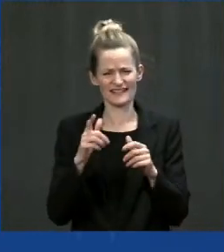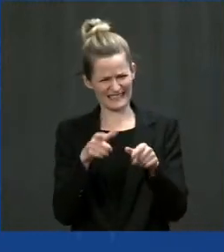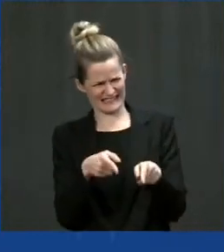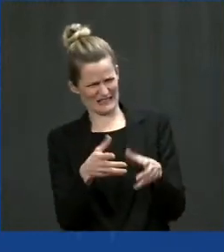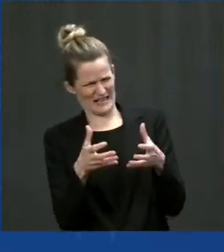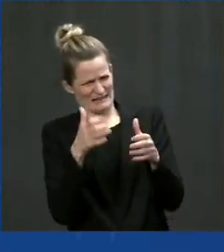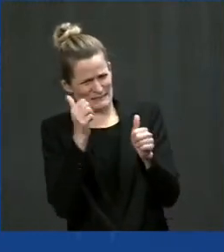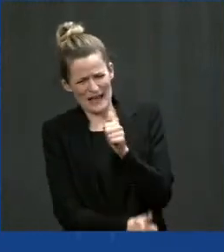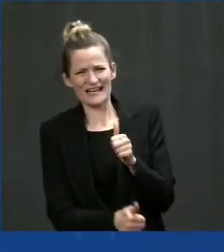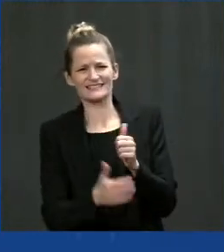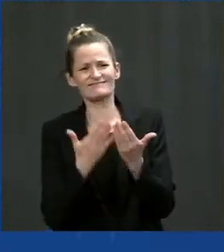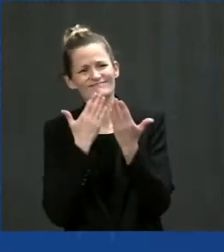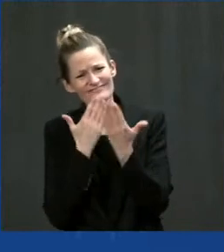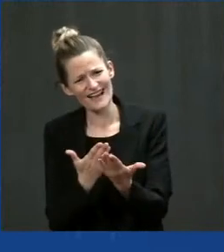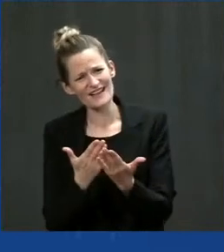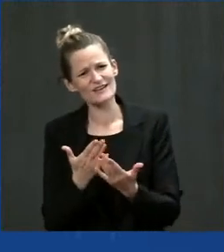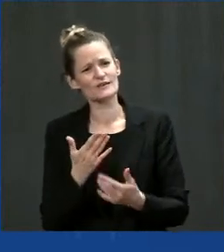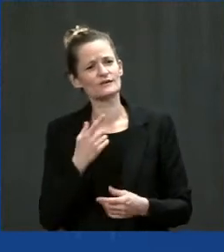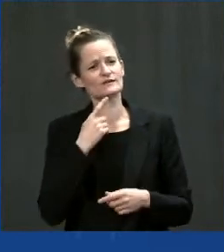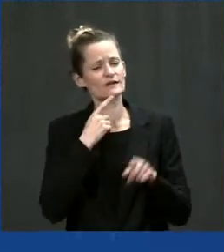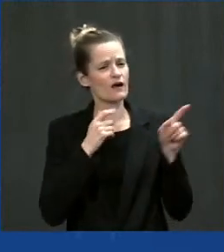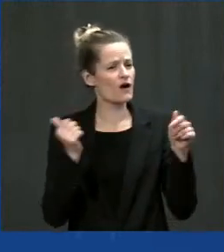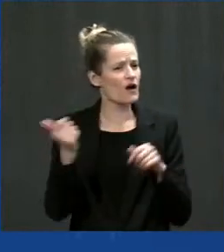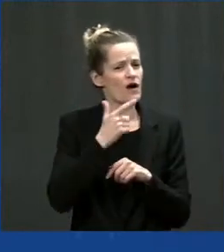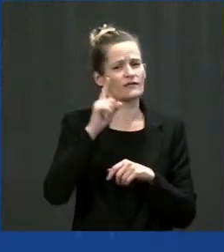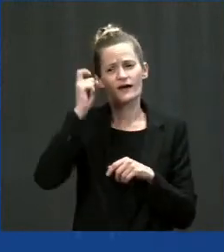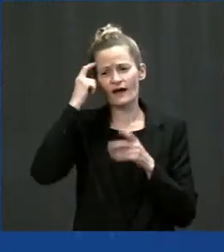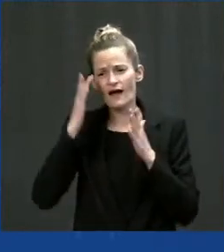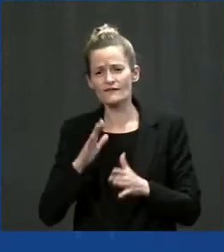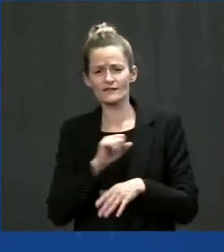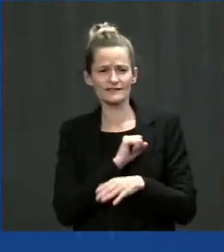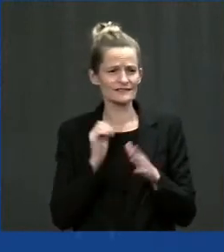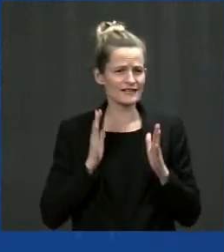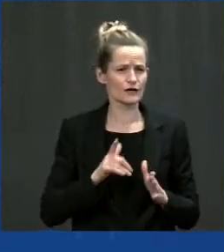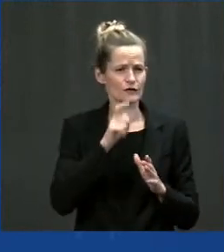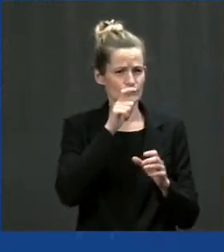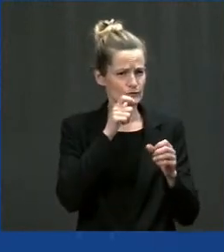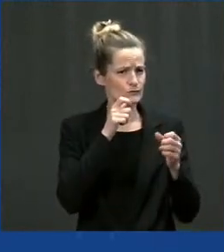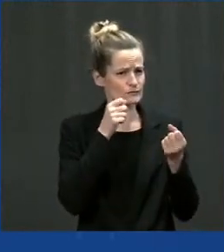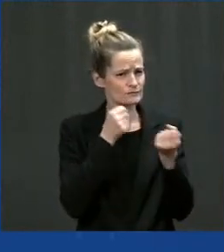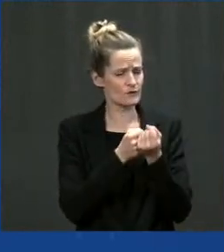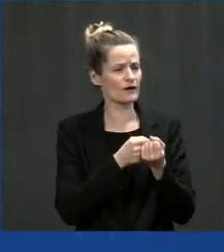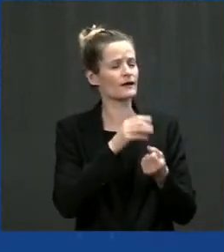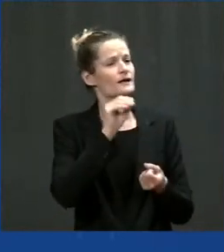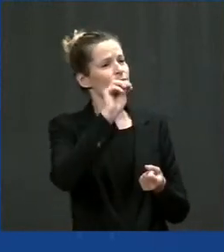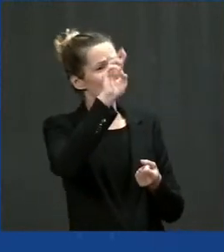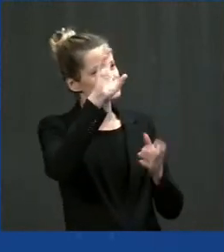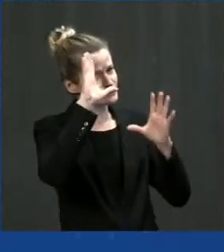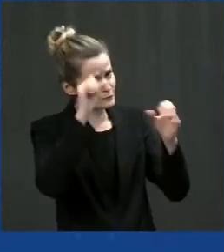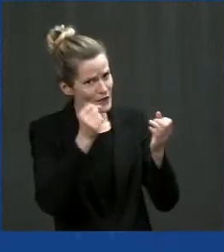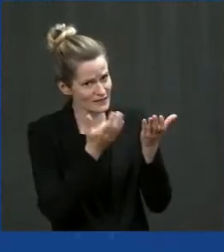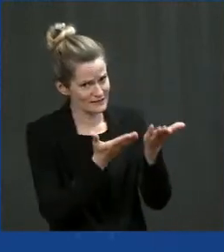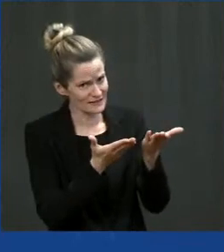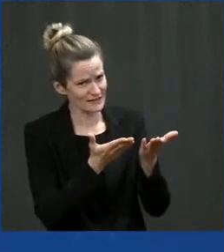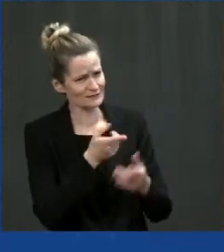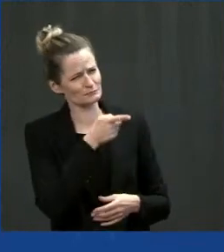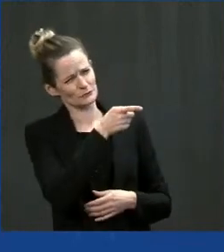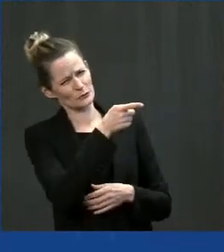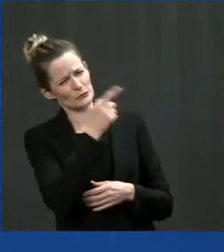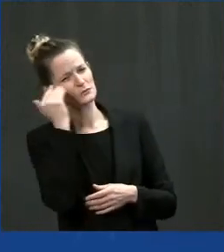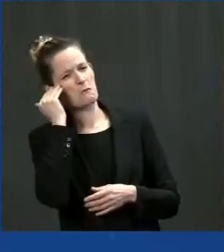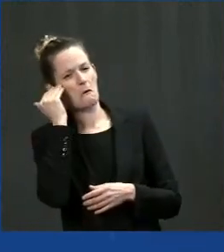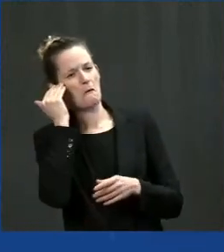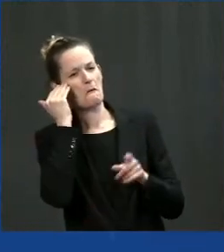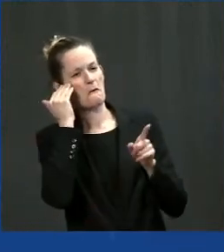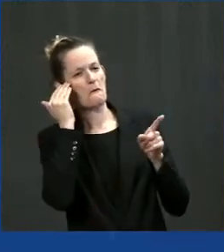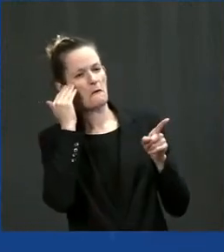and supported this effort. Mr. President, as you are well aware, the residents of Jackson,